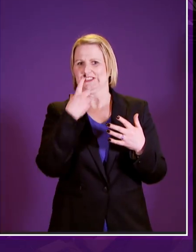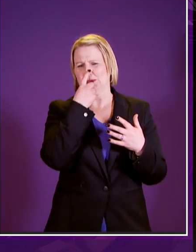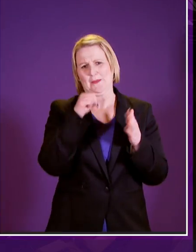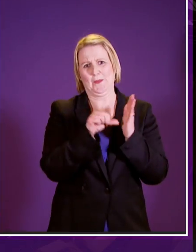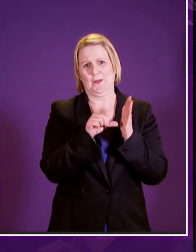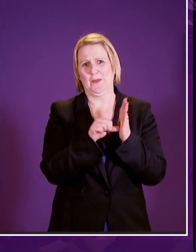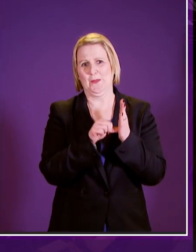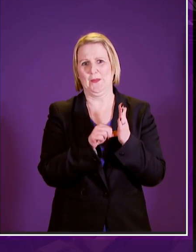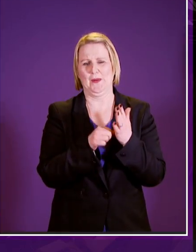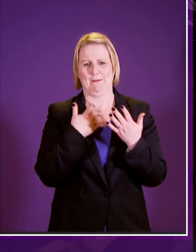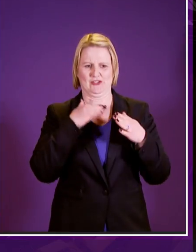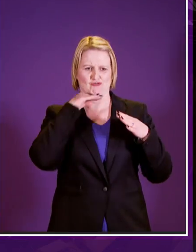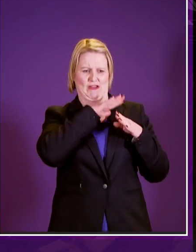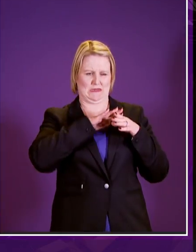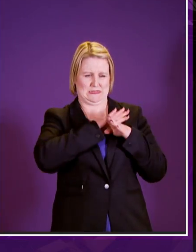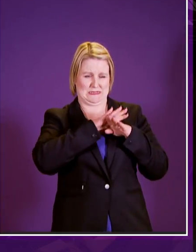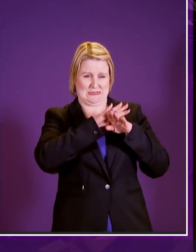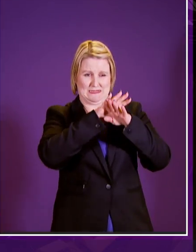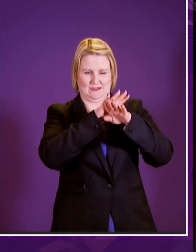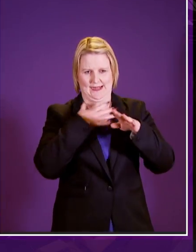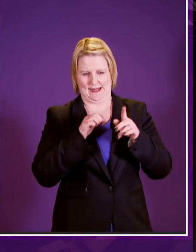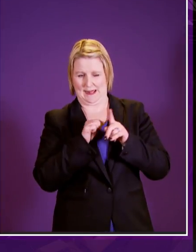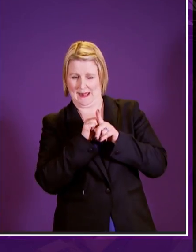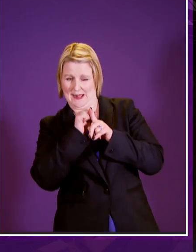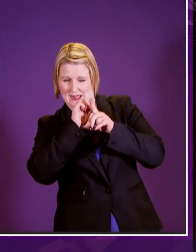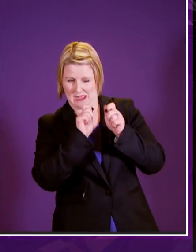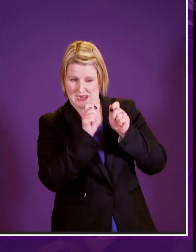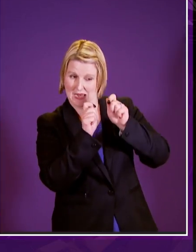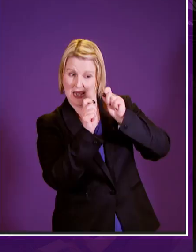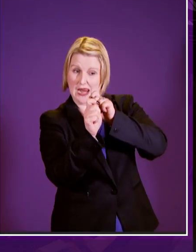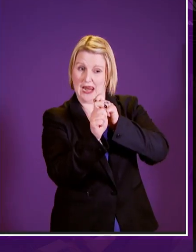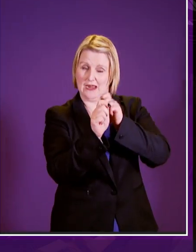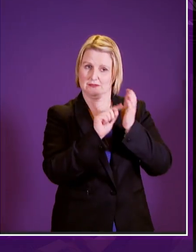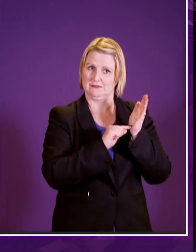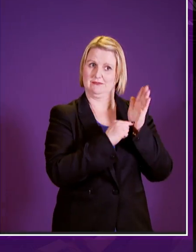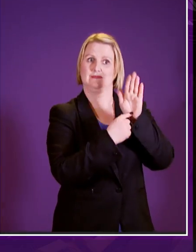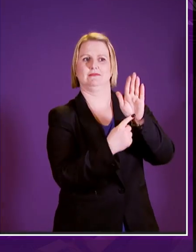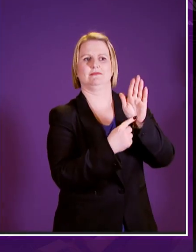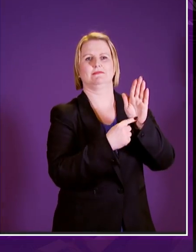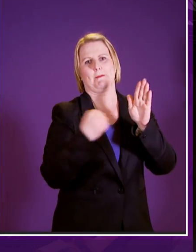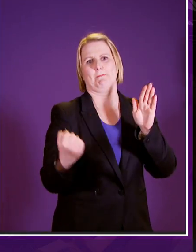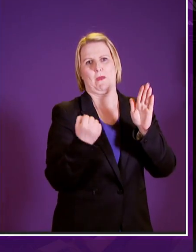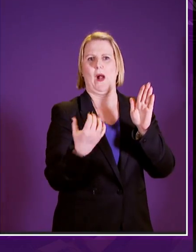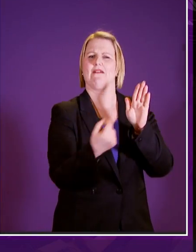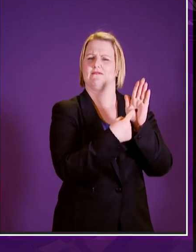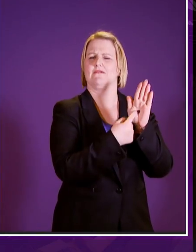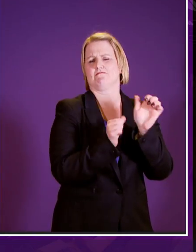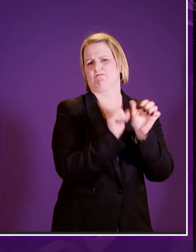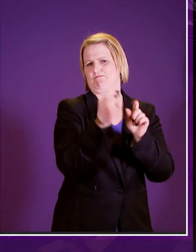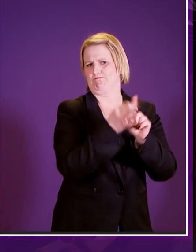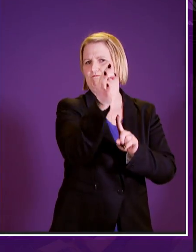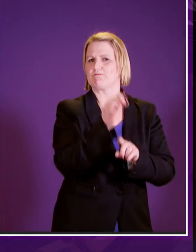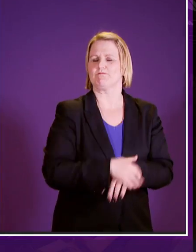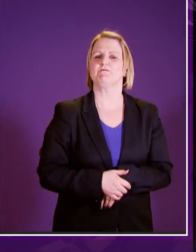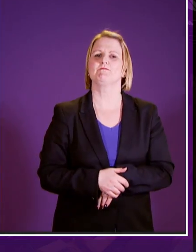bill was first drafted and we fixed all that and we and we tidied it up and i think those provisions of the bill are much stronger now than they were a few months ago